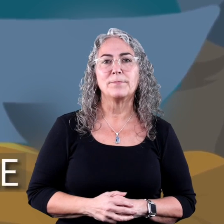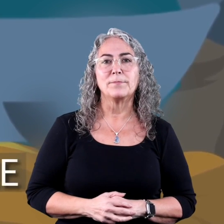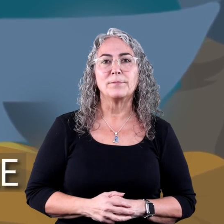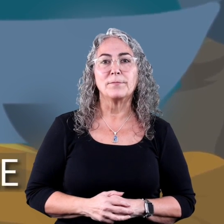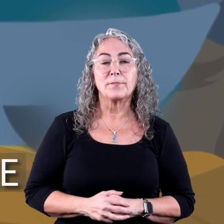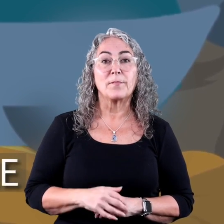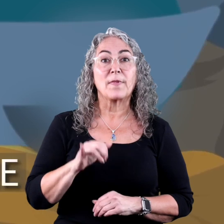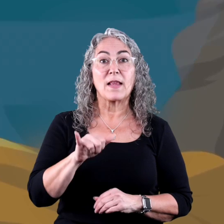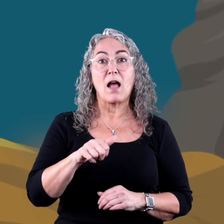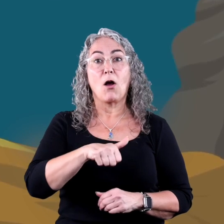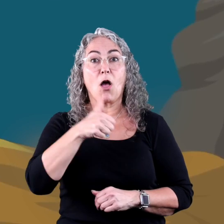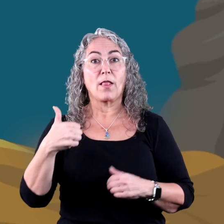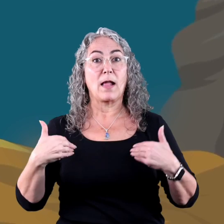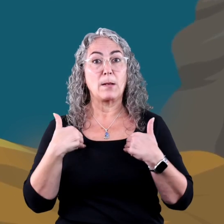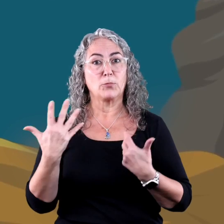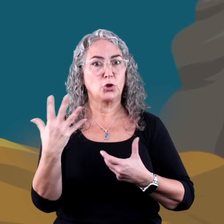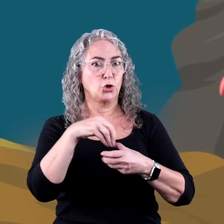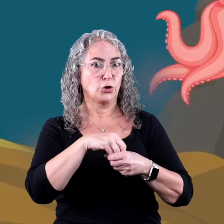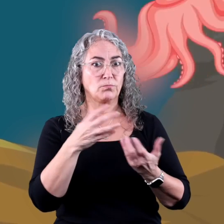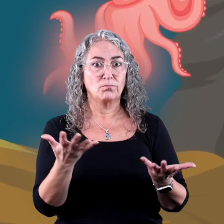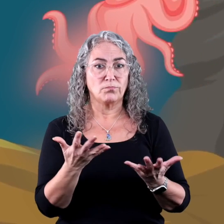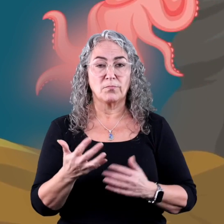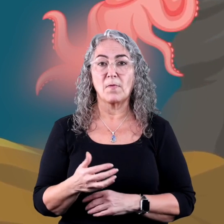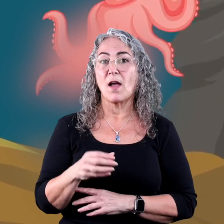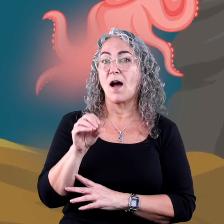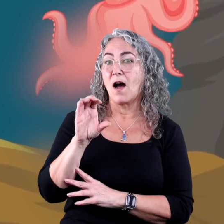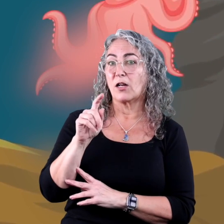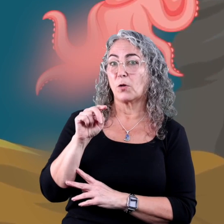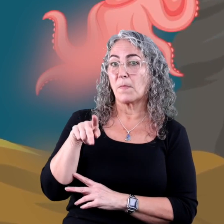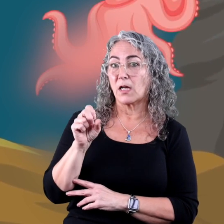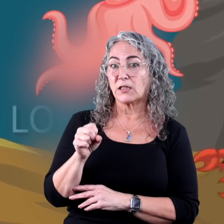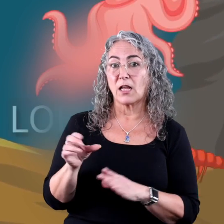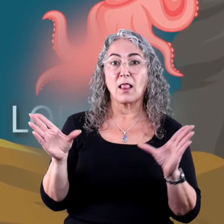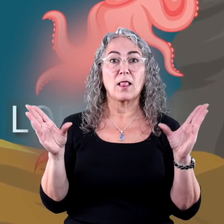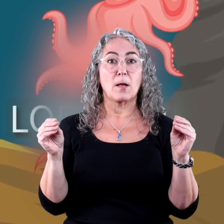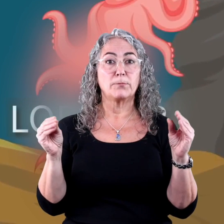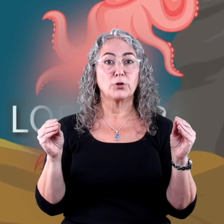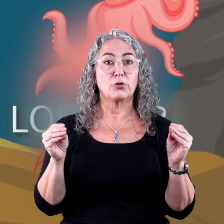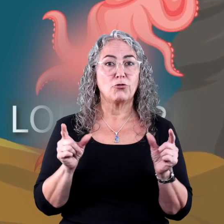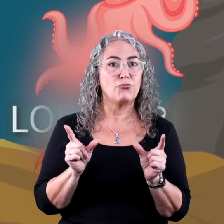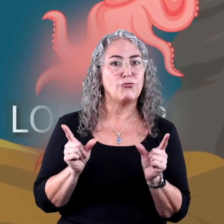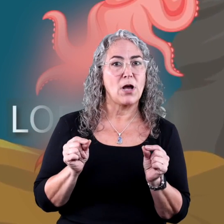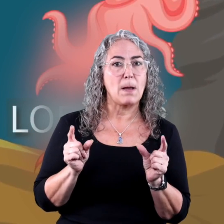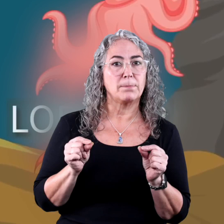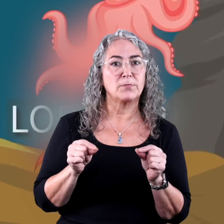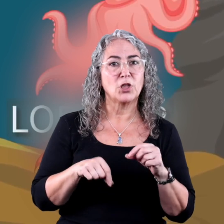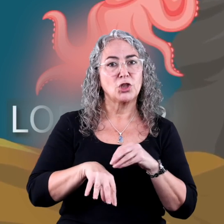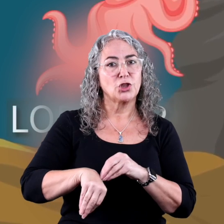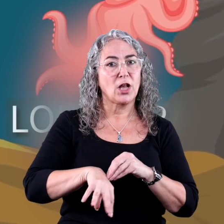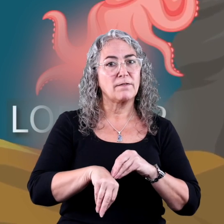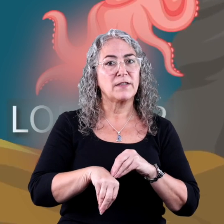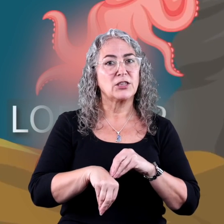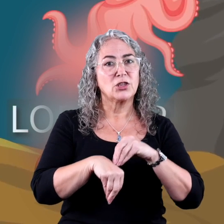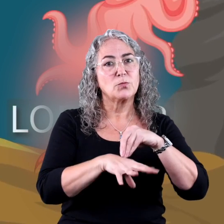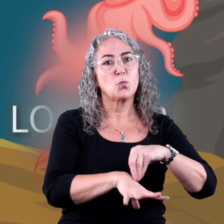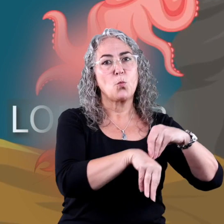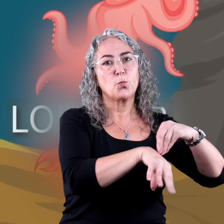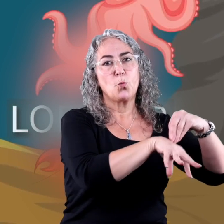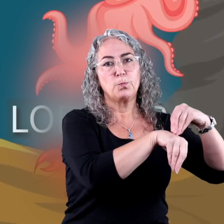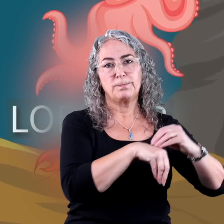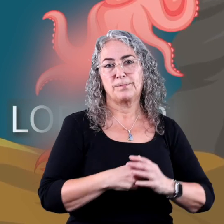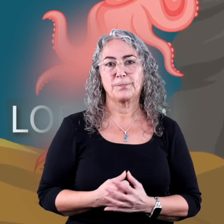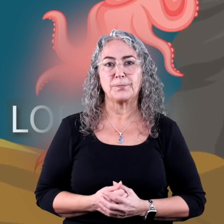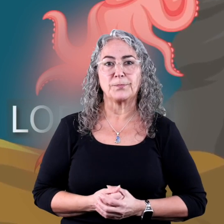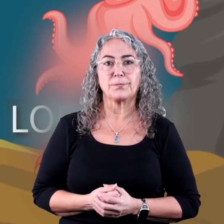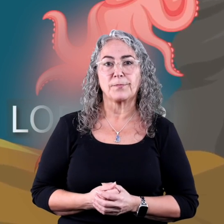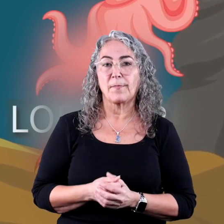and manatee. Other animals include the octopus, lobster, crabs, jellyfish,